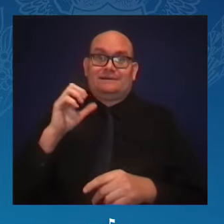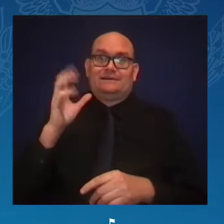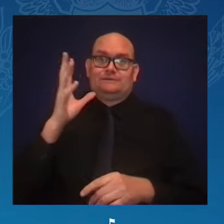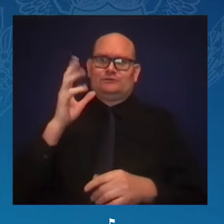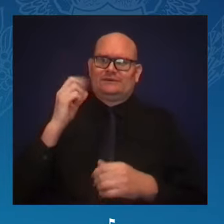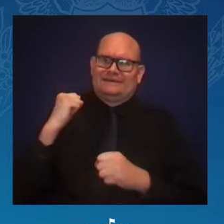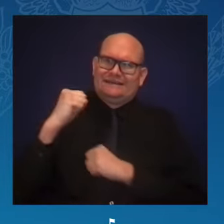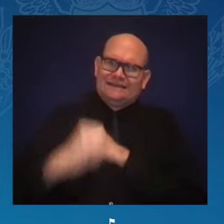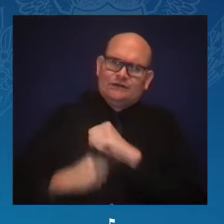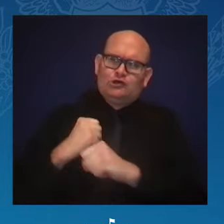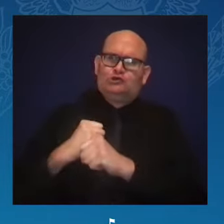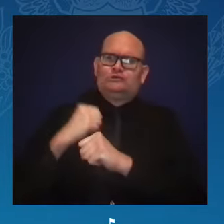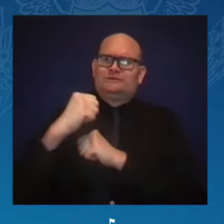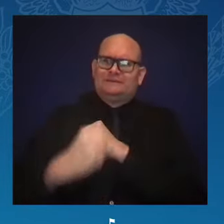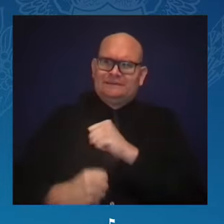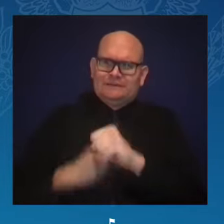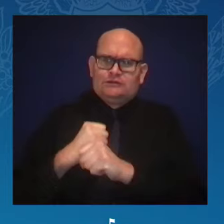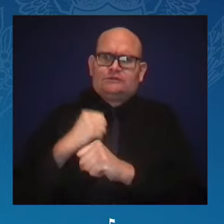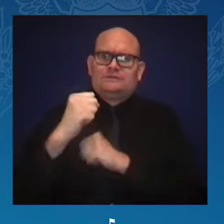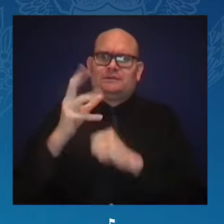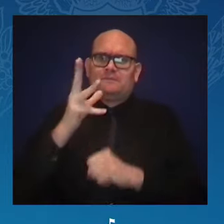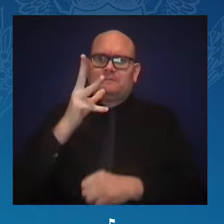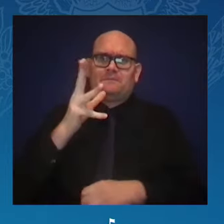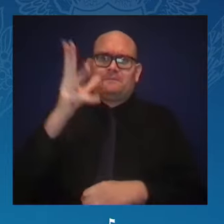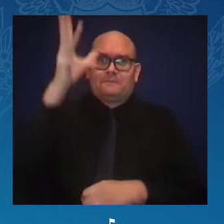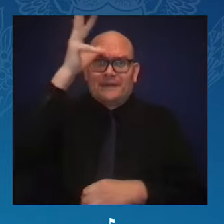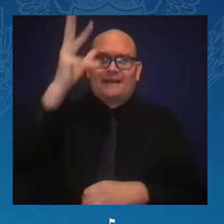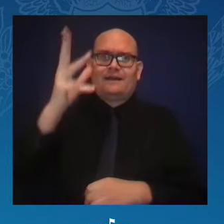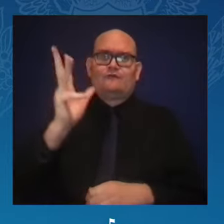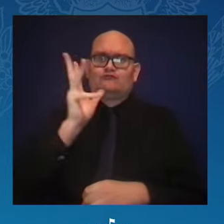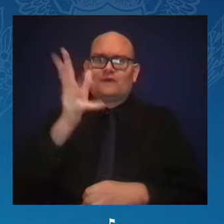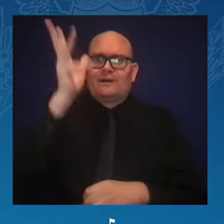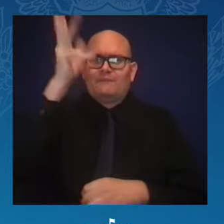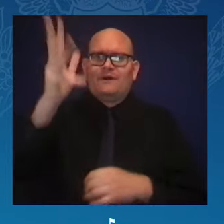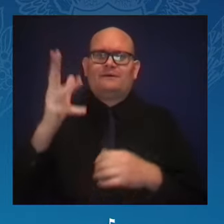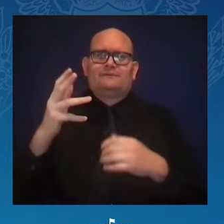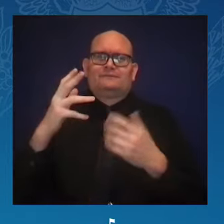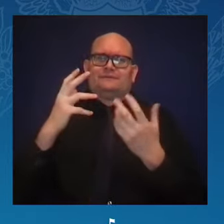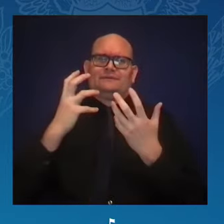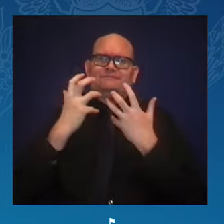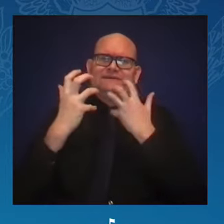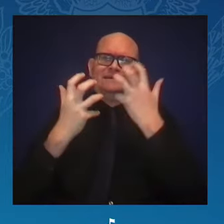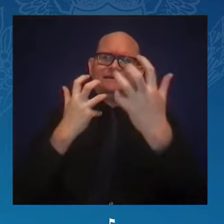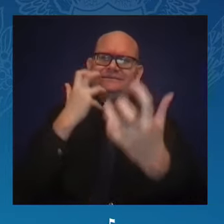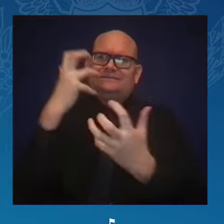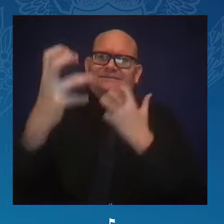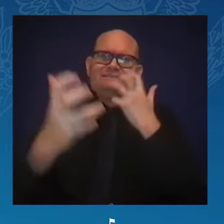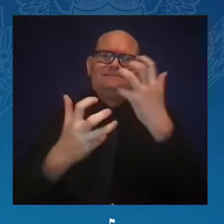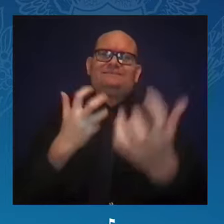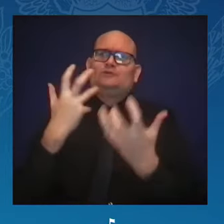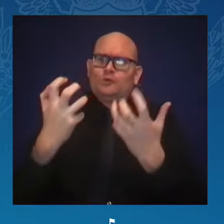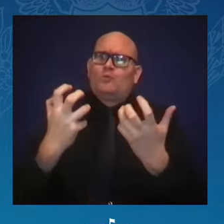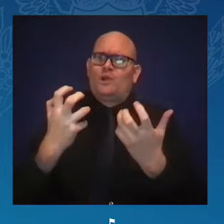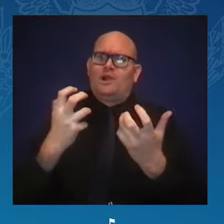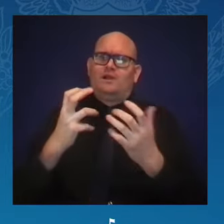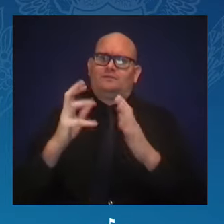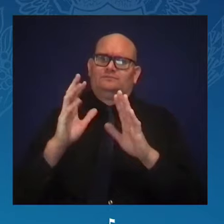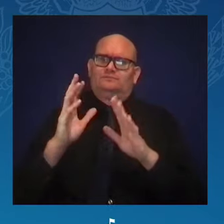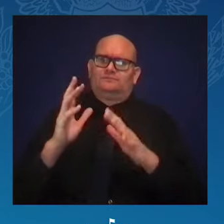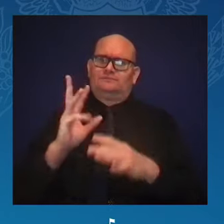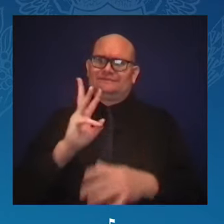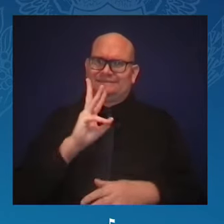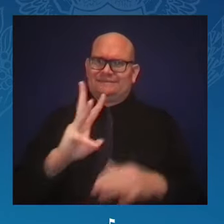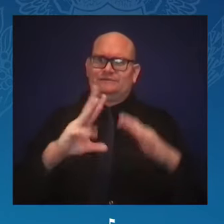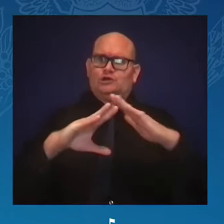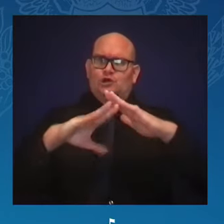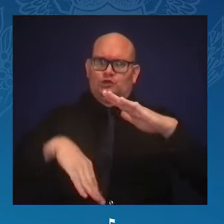half of the children in our country under the age of six are at risk of lead exposure. So we